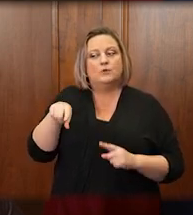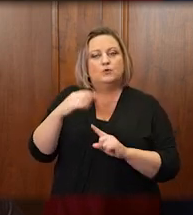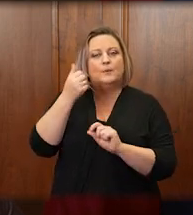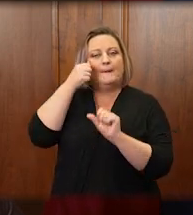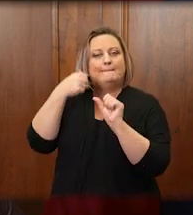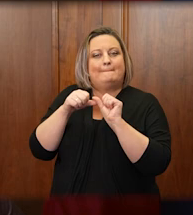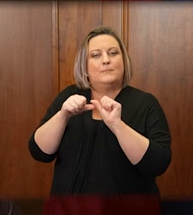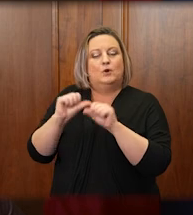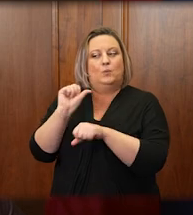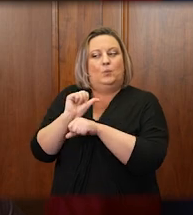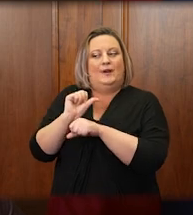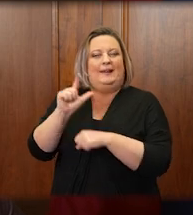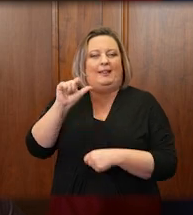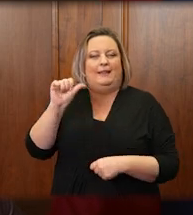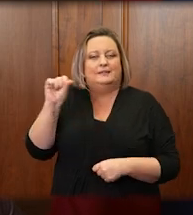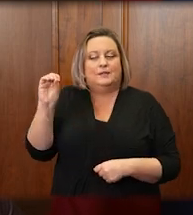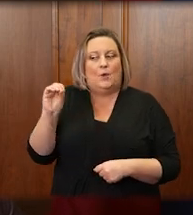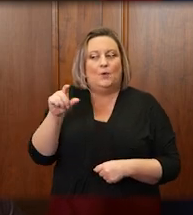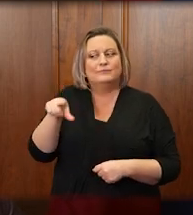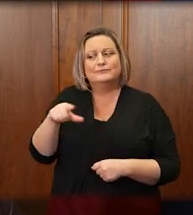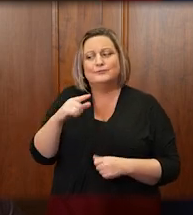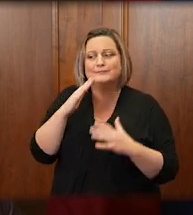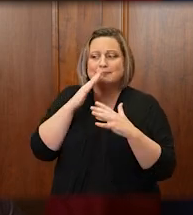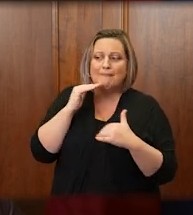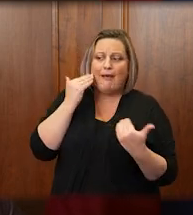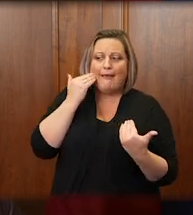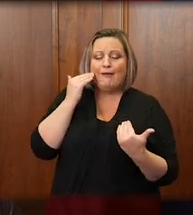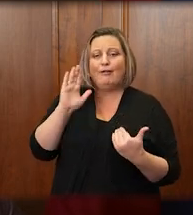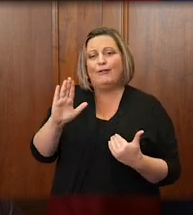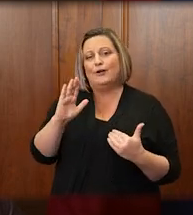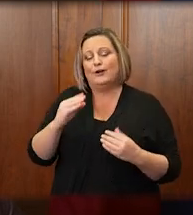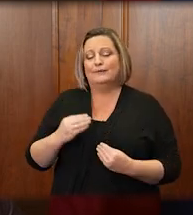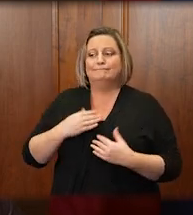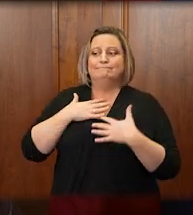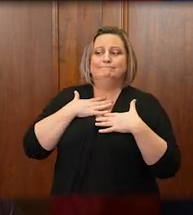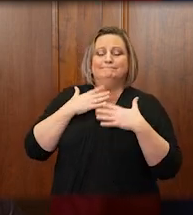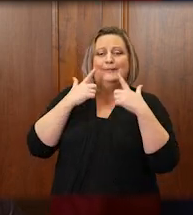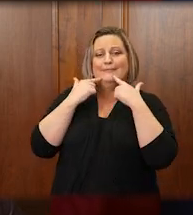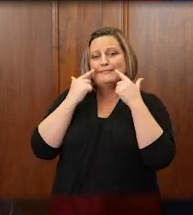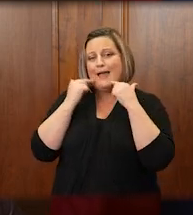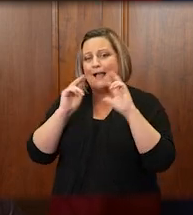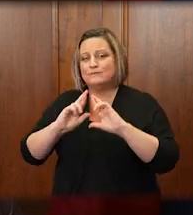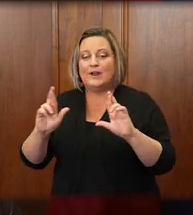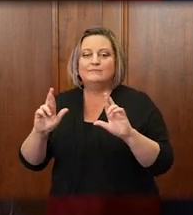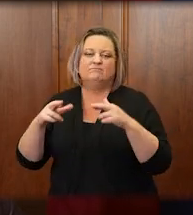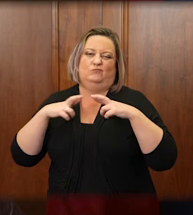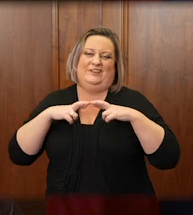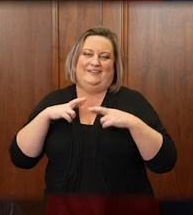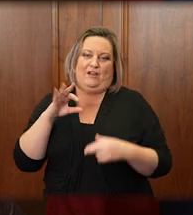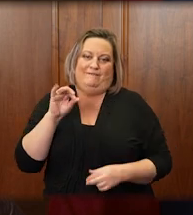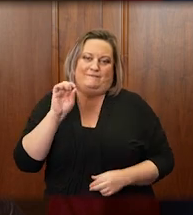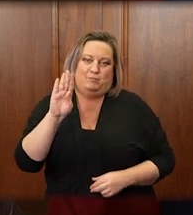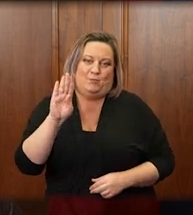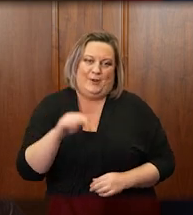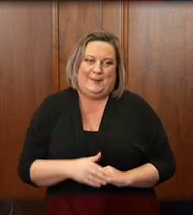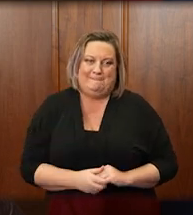at LSO, and who made us all smile with her ever-ready and infectious laugh, retired in February.